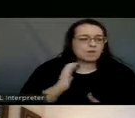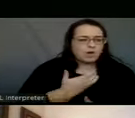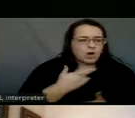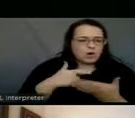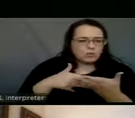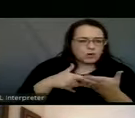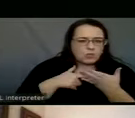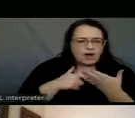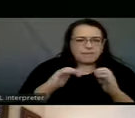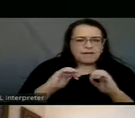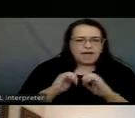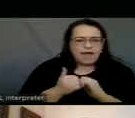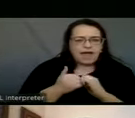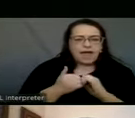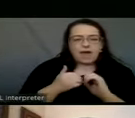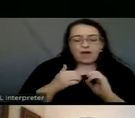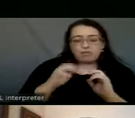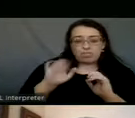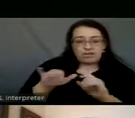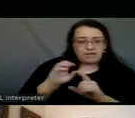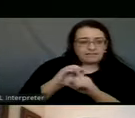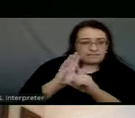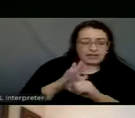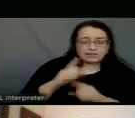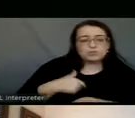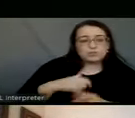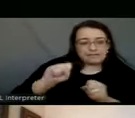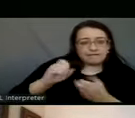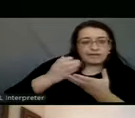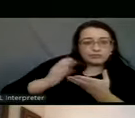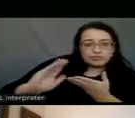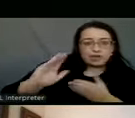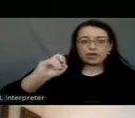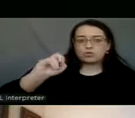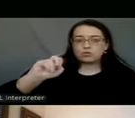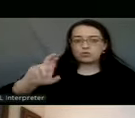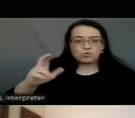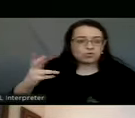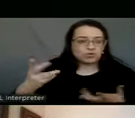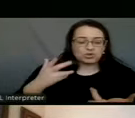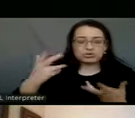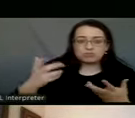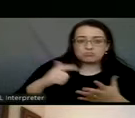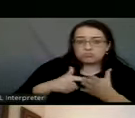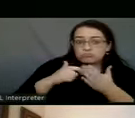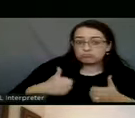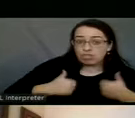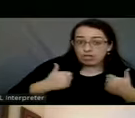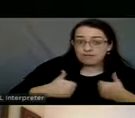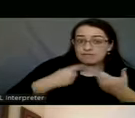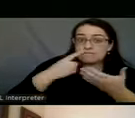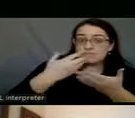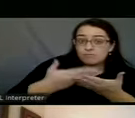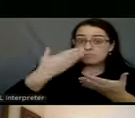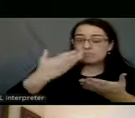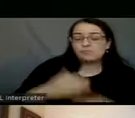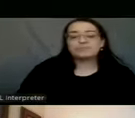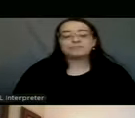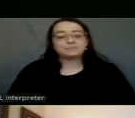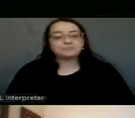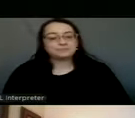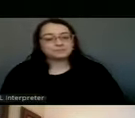who we can turn away or residency requirements for vaccines? Absolutely. That's a great question. So